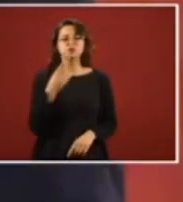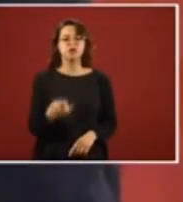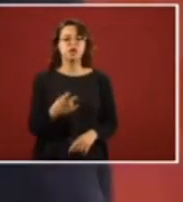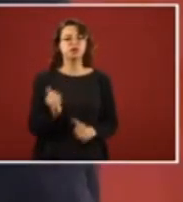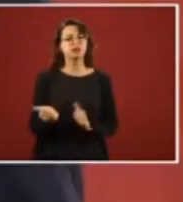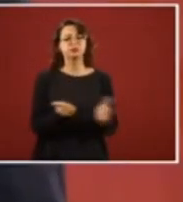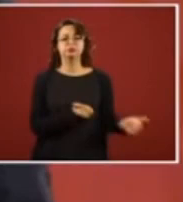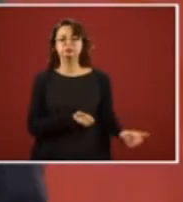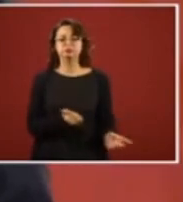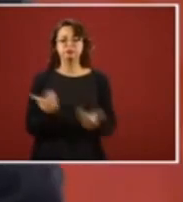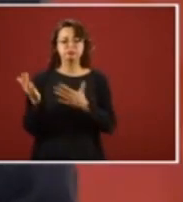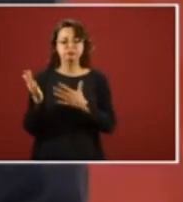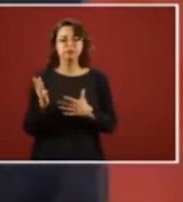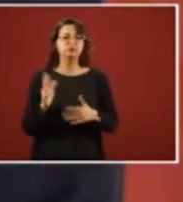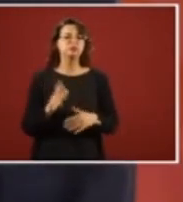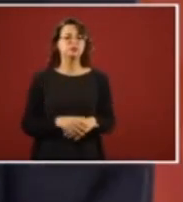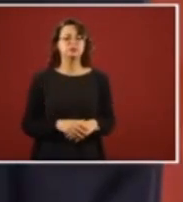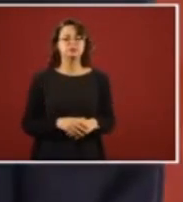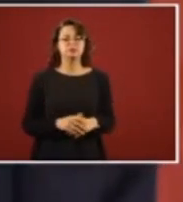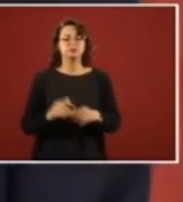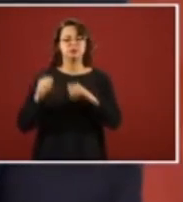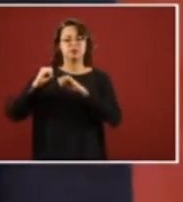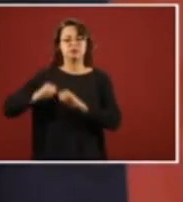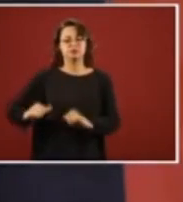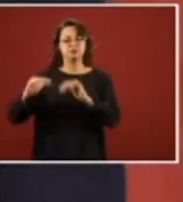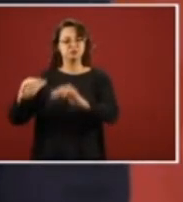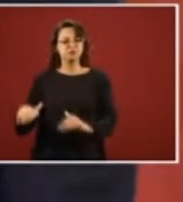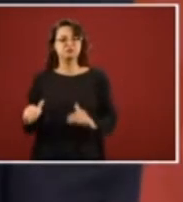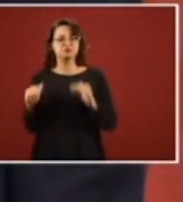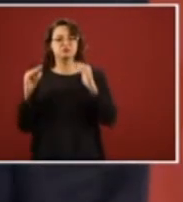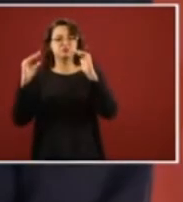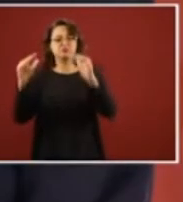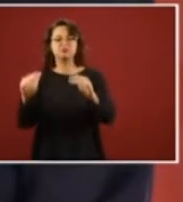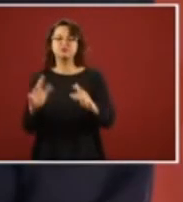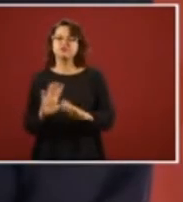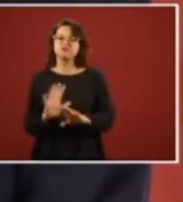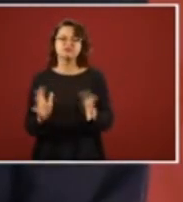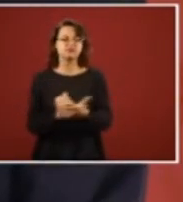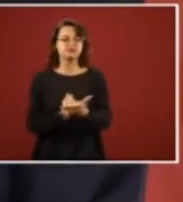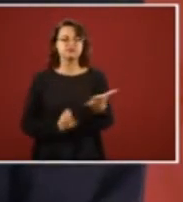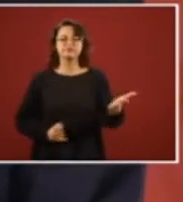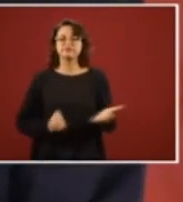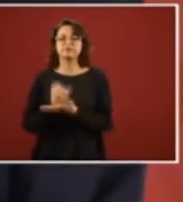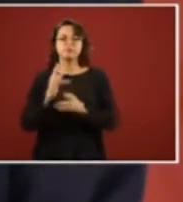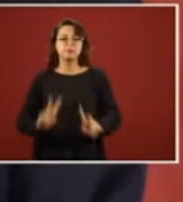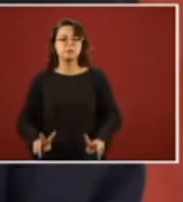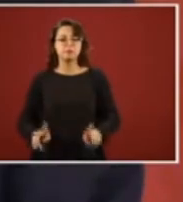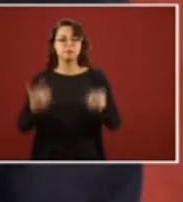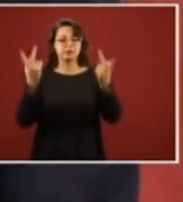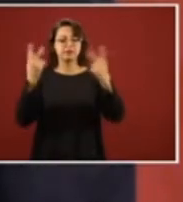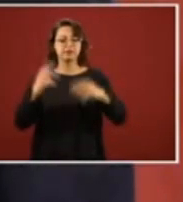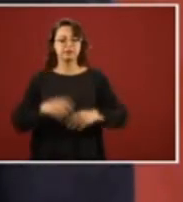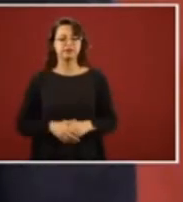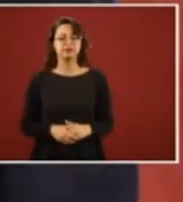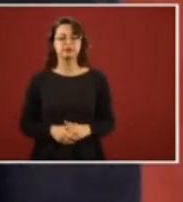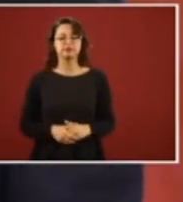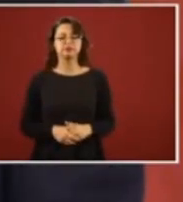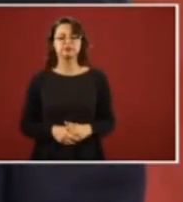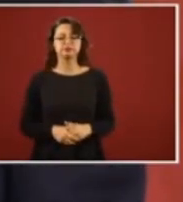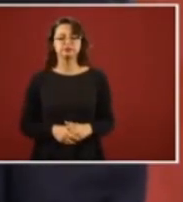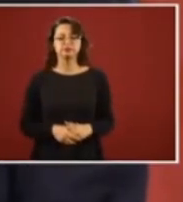utilized to transport high-level officials.